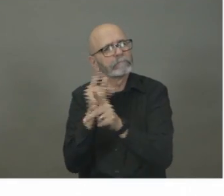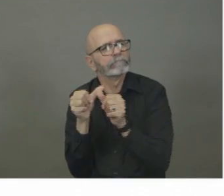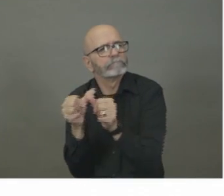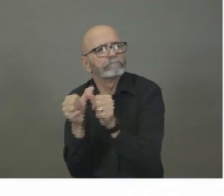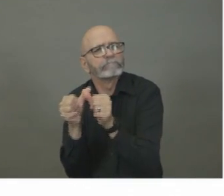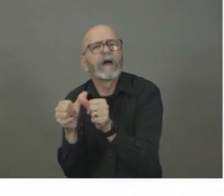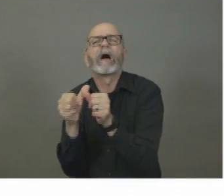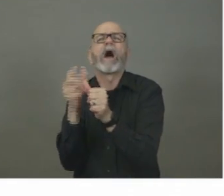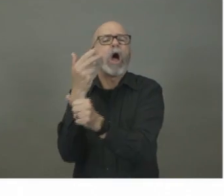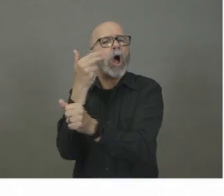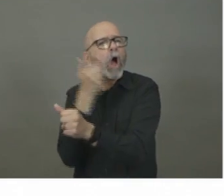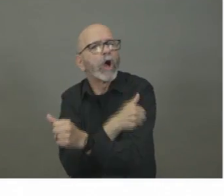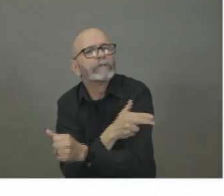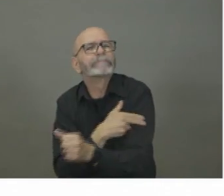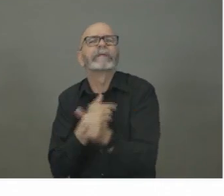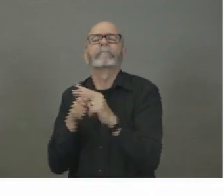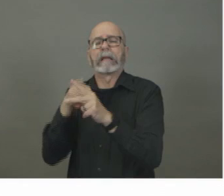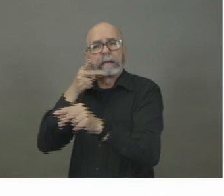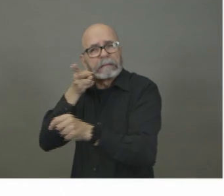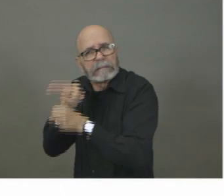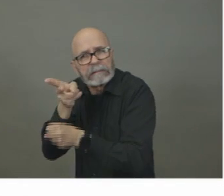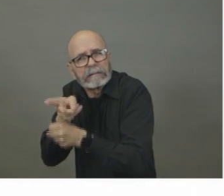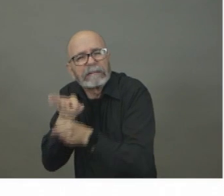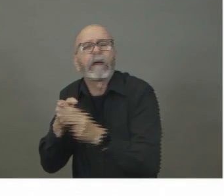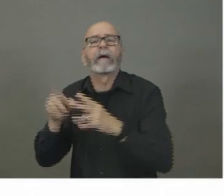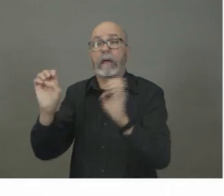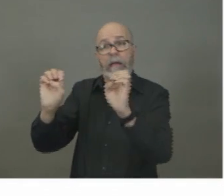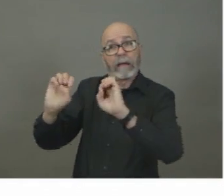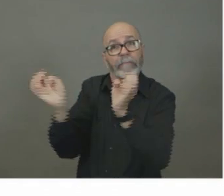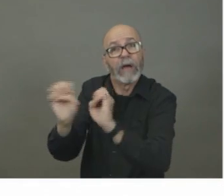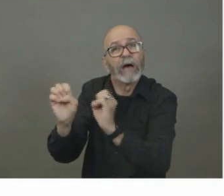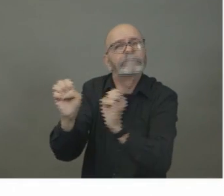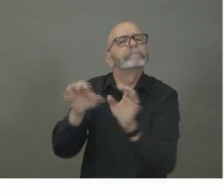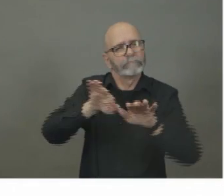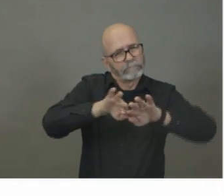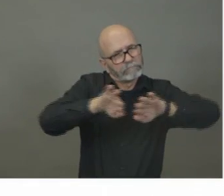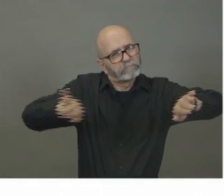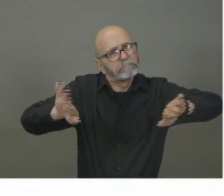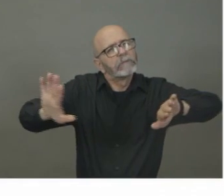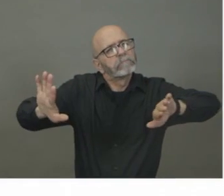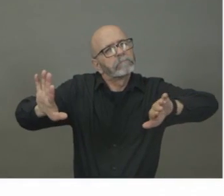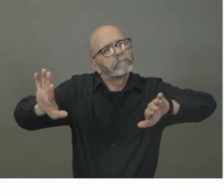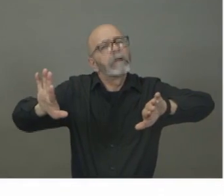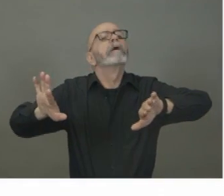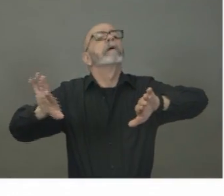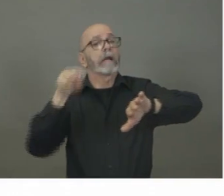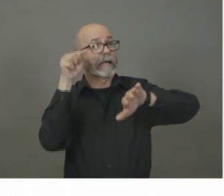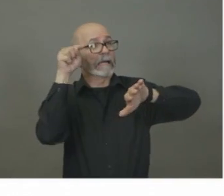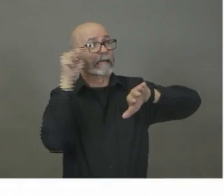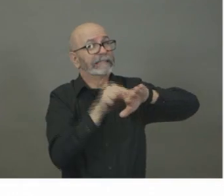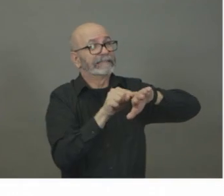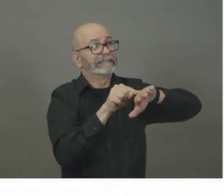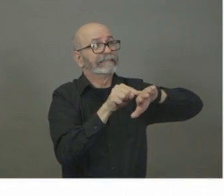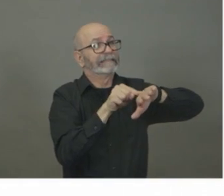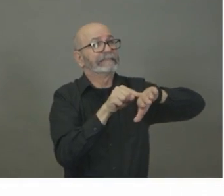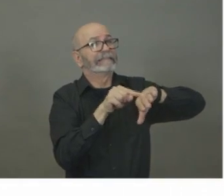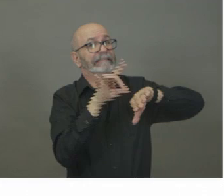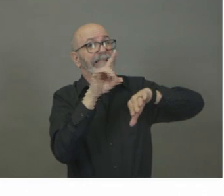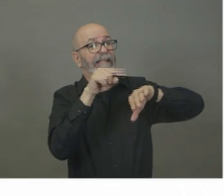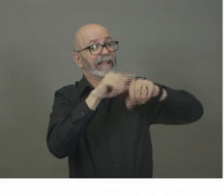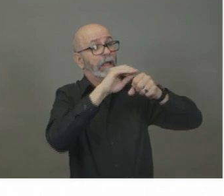to Nova Scotians. And whether it's responding to the inevitable case of COVID-19